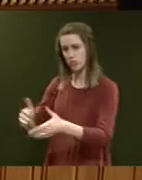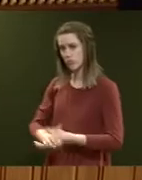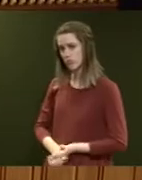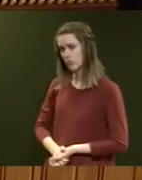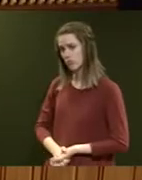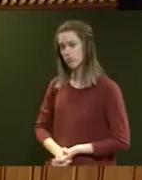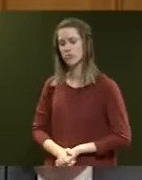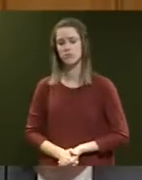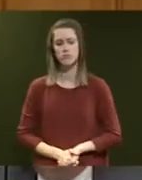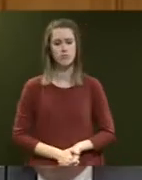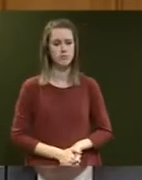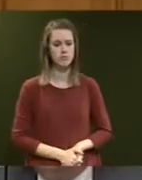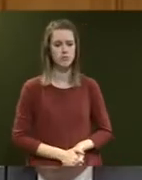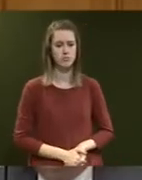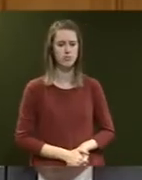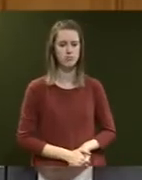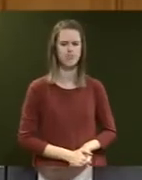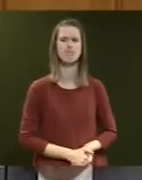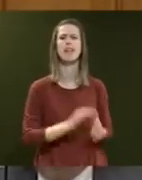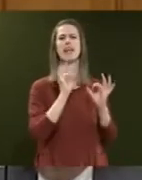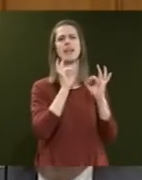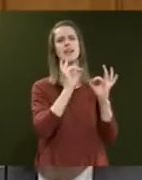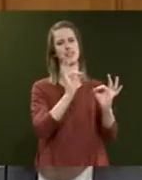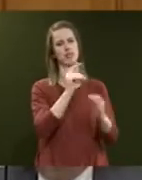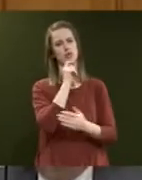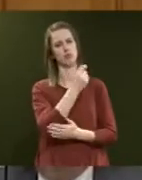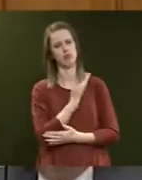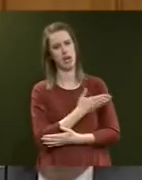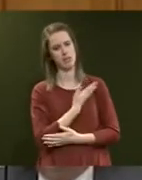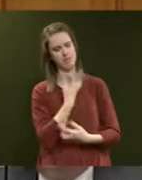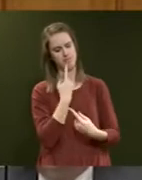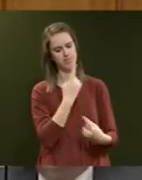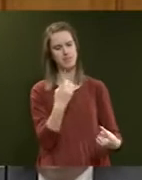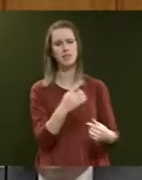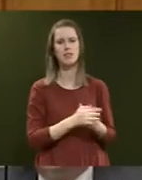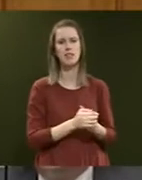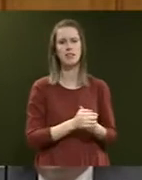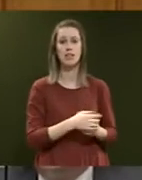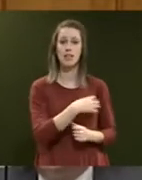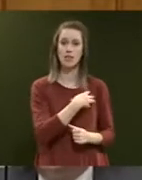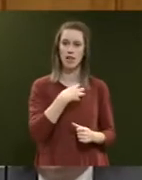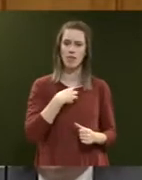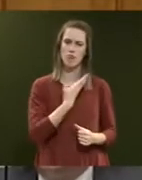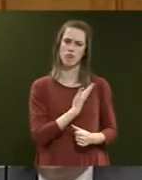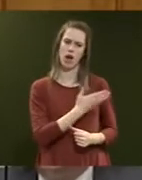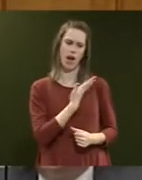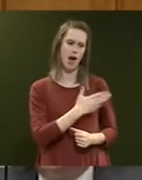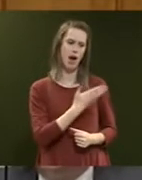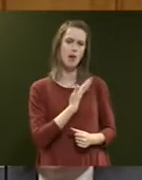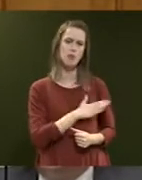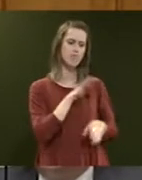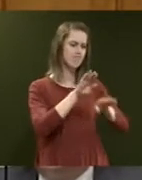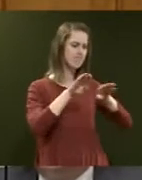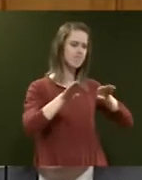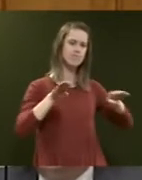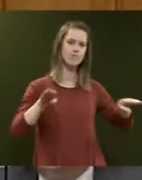Mr Speaker, that's excellent news as well, I'm proud to say. Our government are very proud to inform the